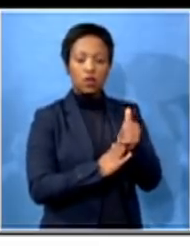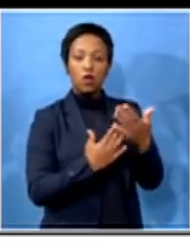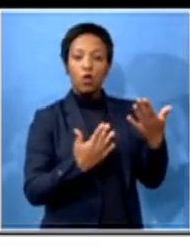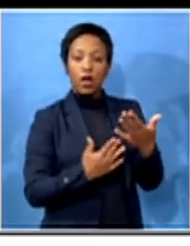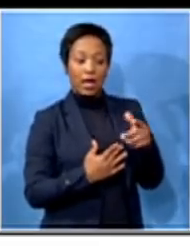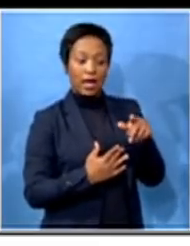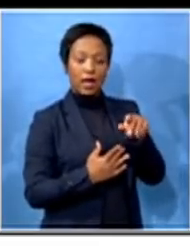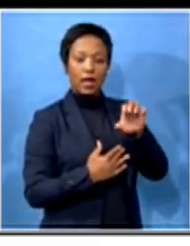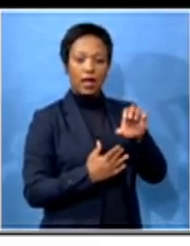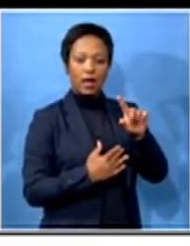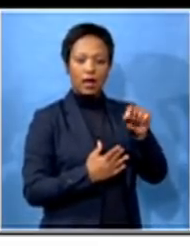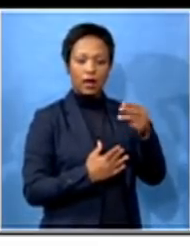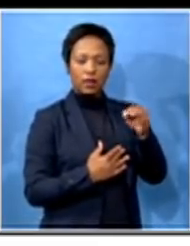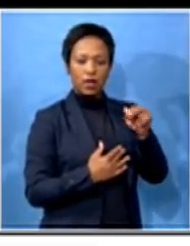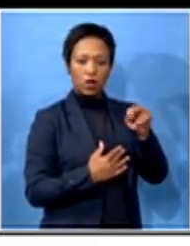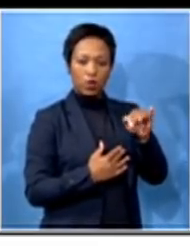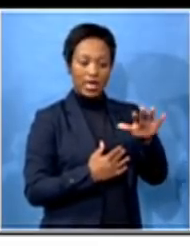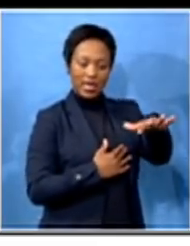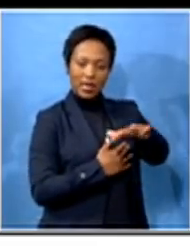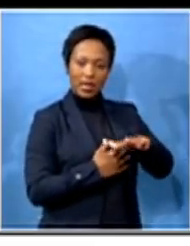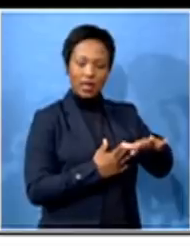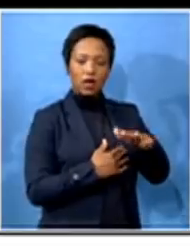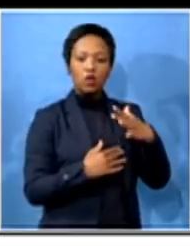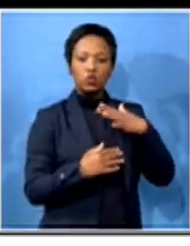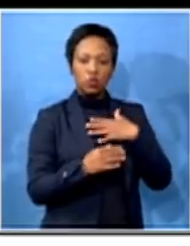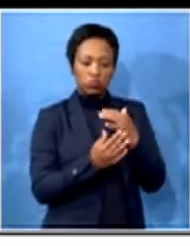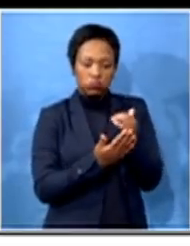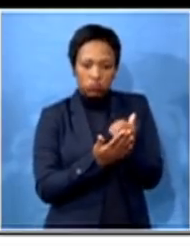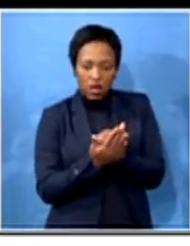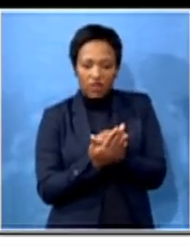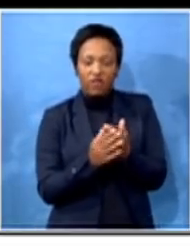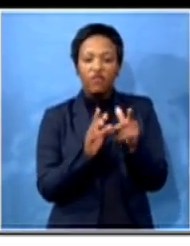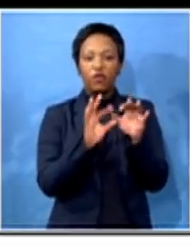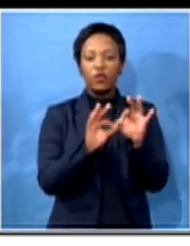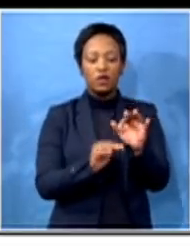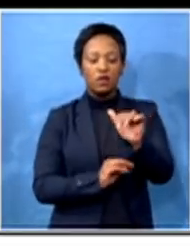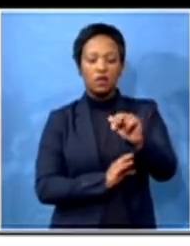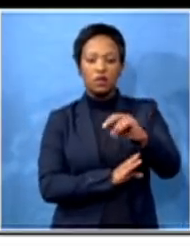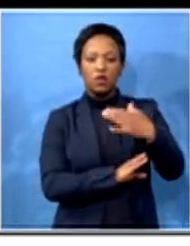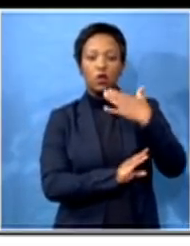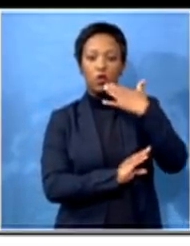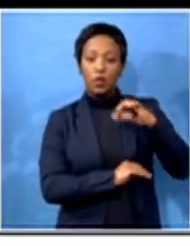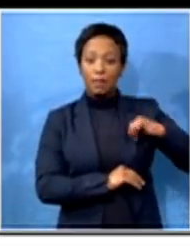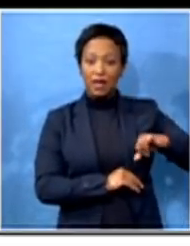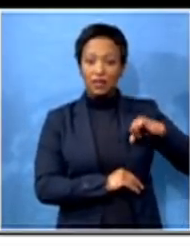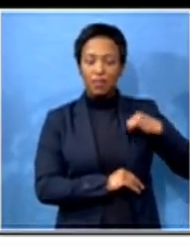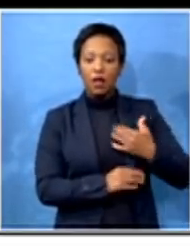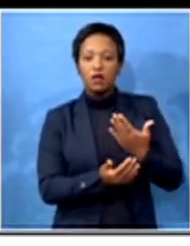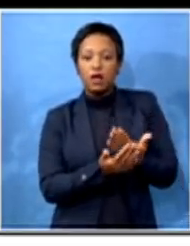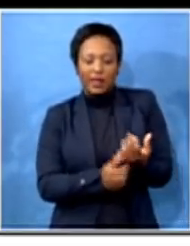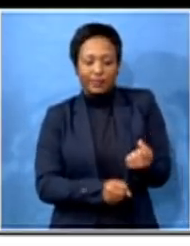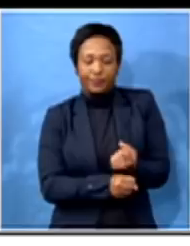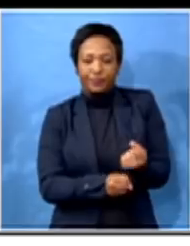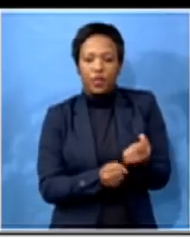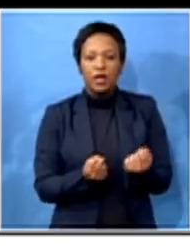to restore the authority of the ANC and the credibility of the ANC in that municipality and ensure that service delivery is